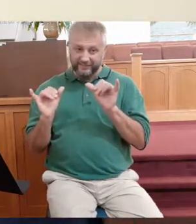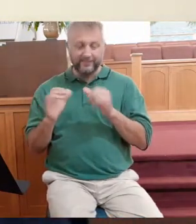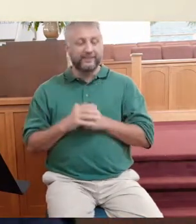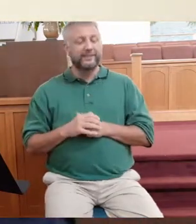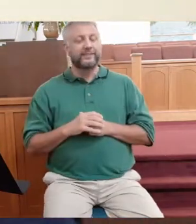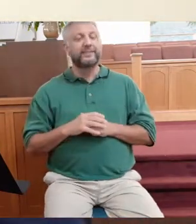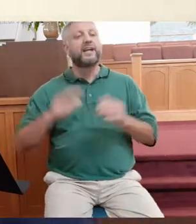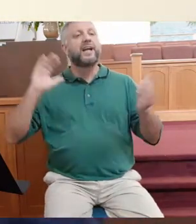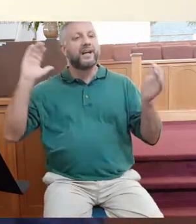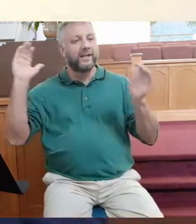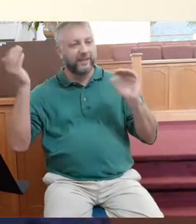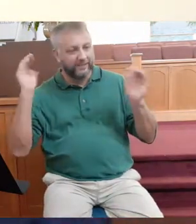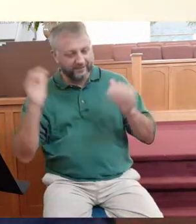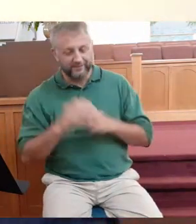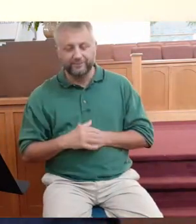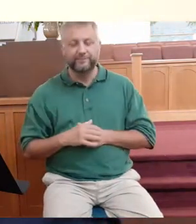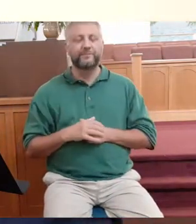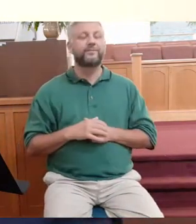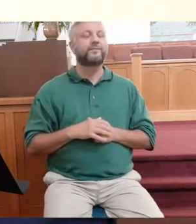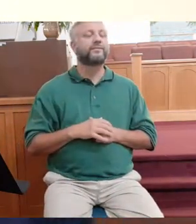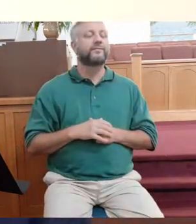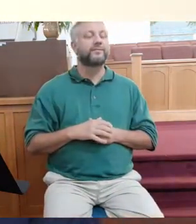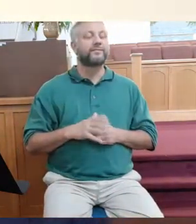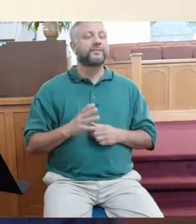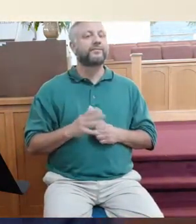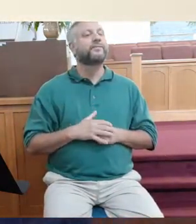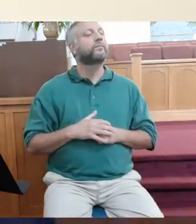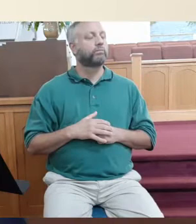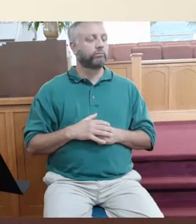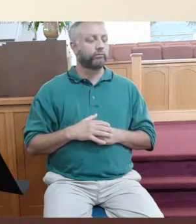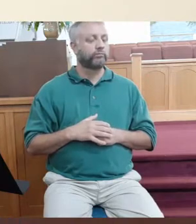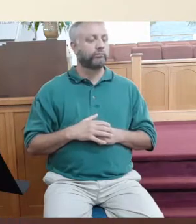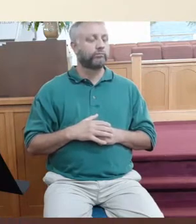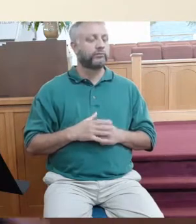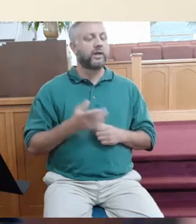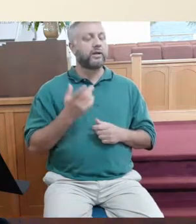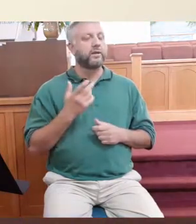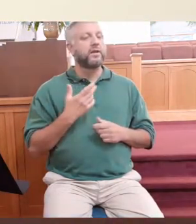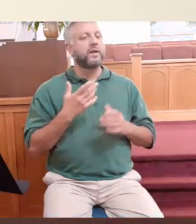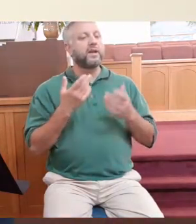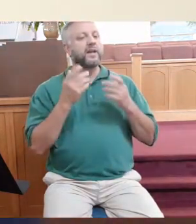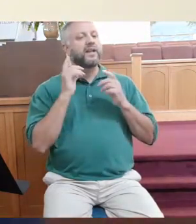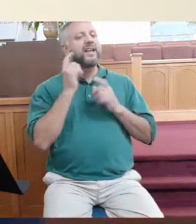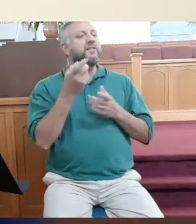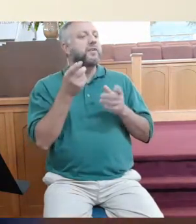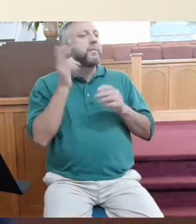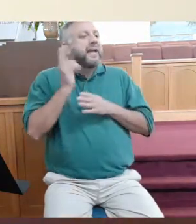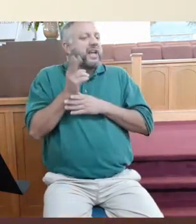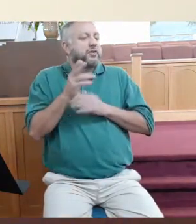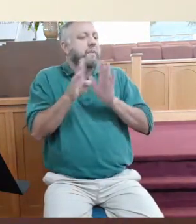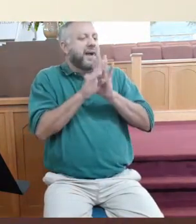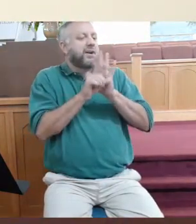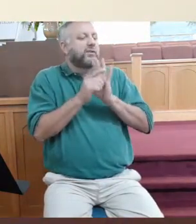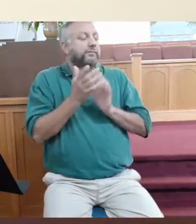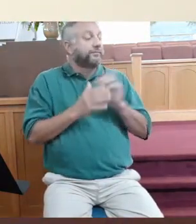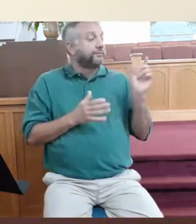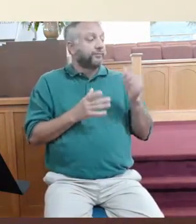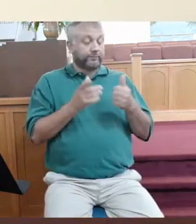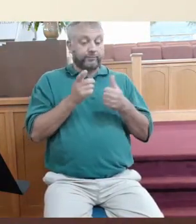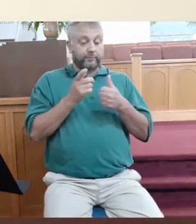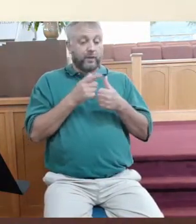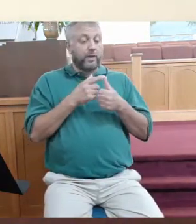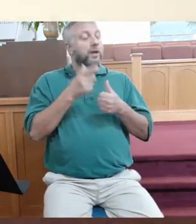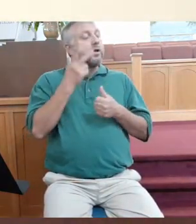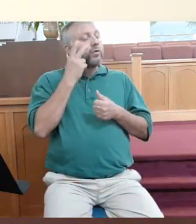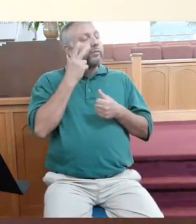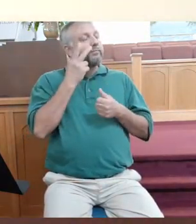learn what the kingdom of God is like. So let me give you just a little bit of brief background and we'll continue on in the text. Number one, I want you